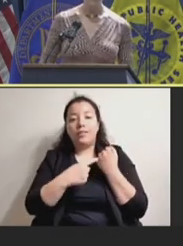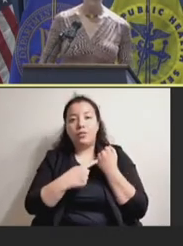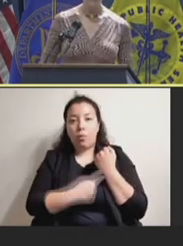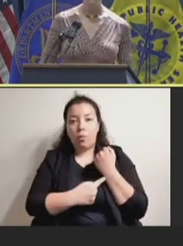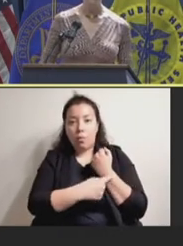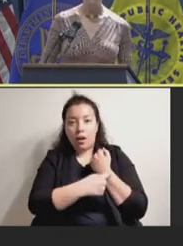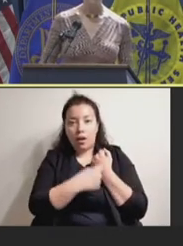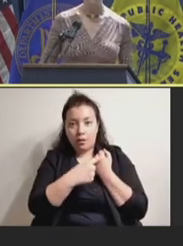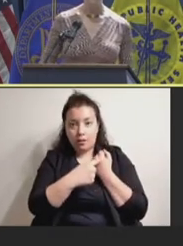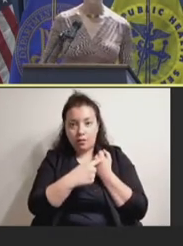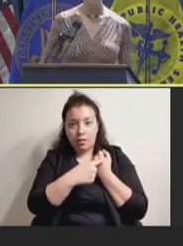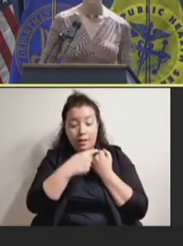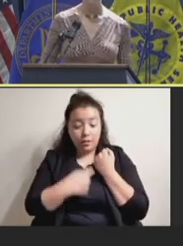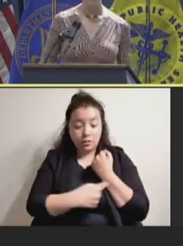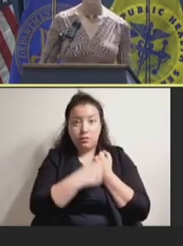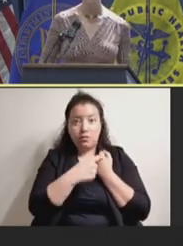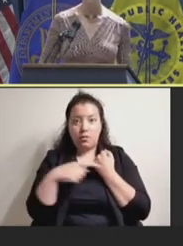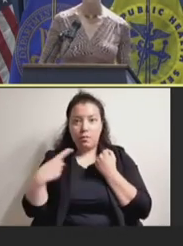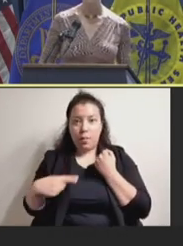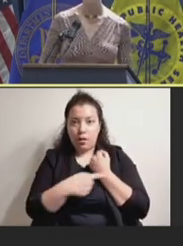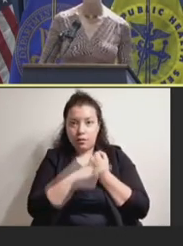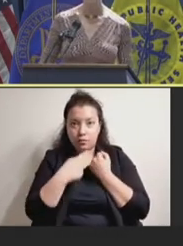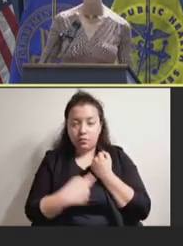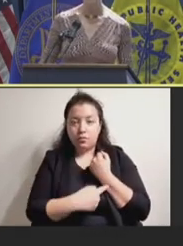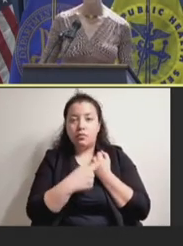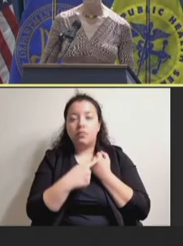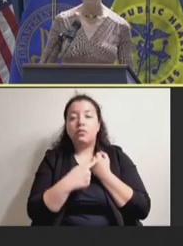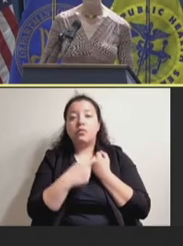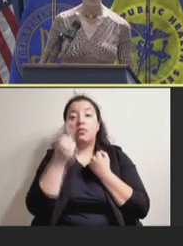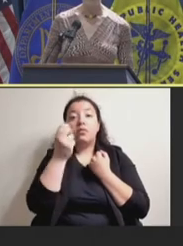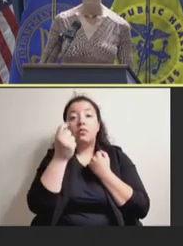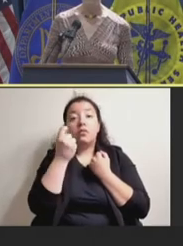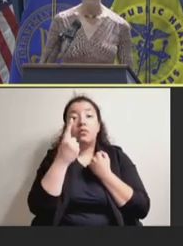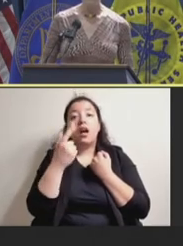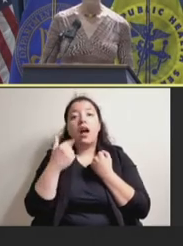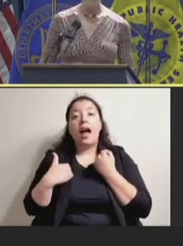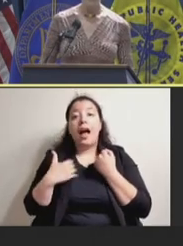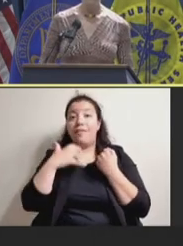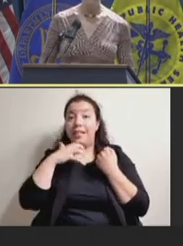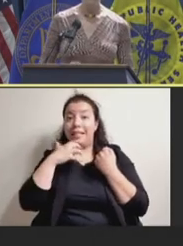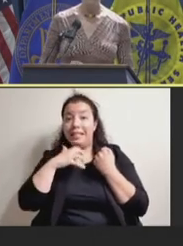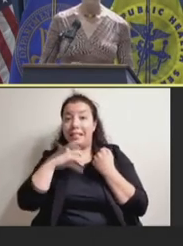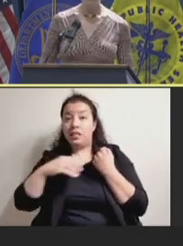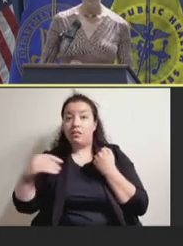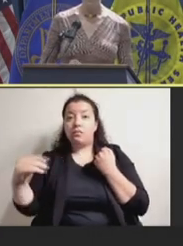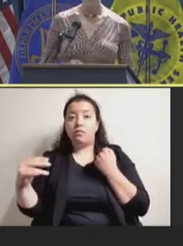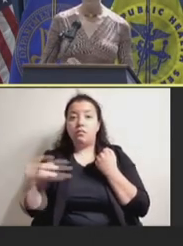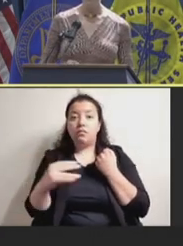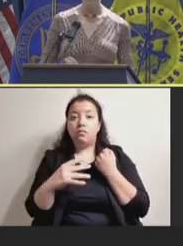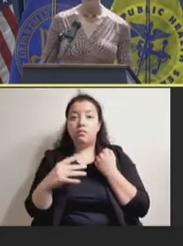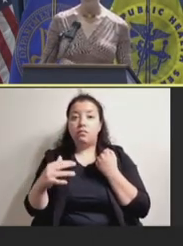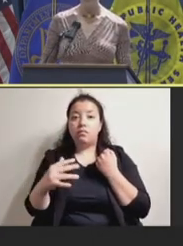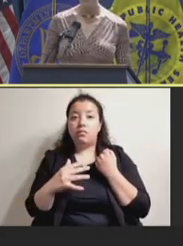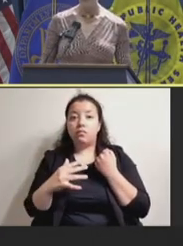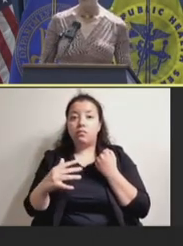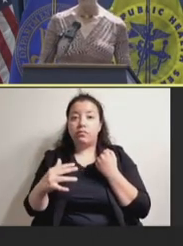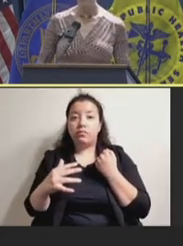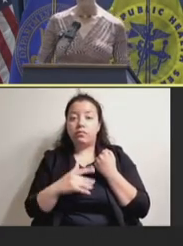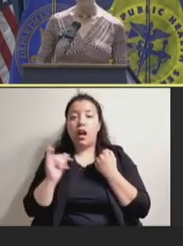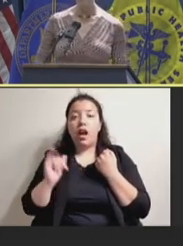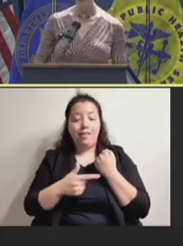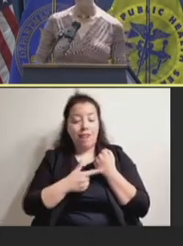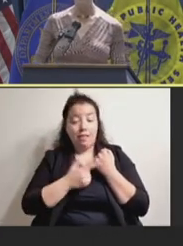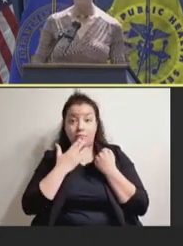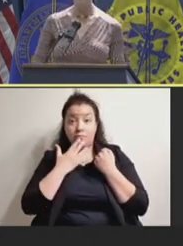And as the vaccine or the vial is exposed to heat over time, that square gradually changes color